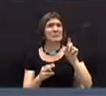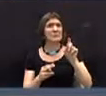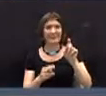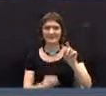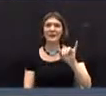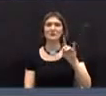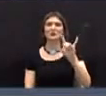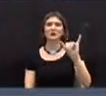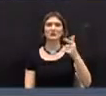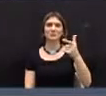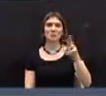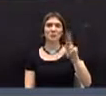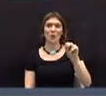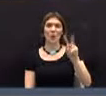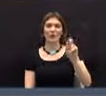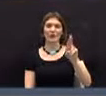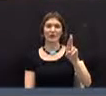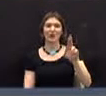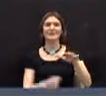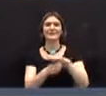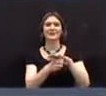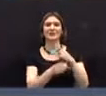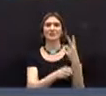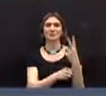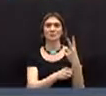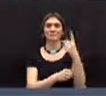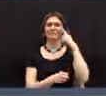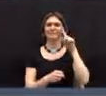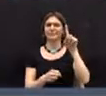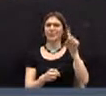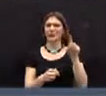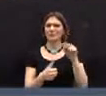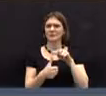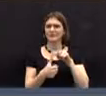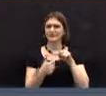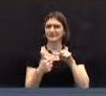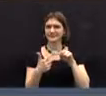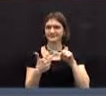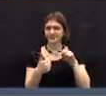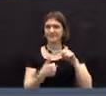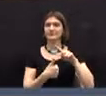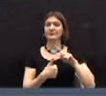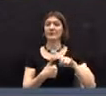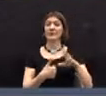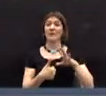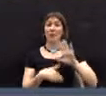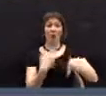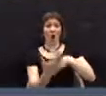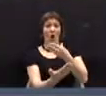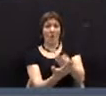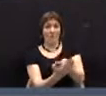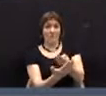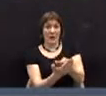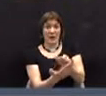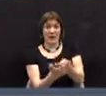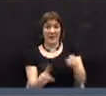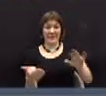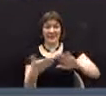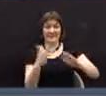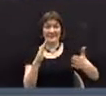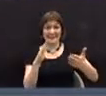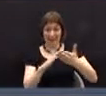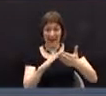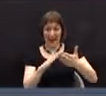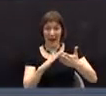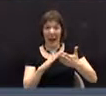Hi. Judy Grover, District 2. I just have a couple of questions. If we have taken all the money that this town has spent on